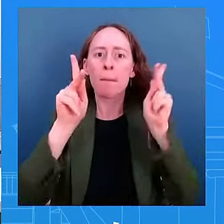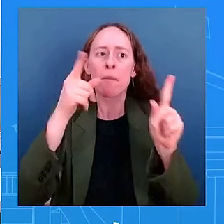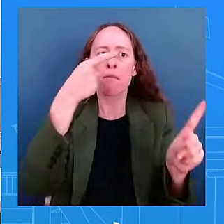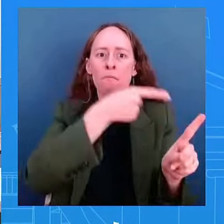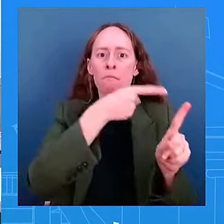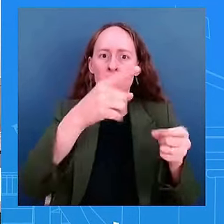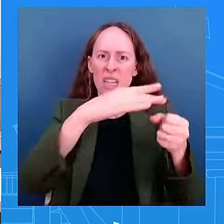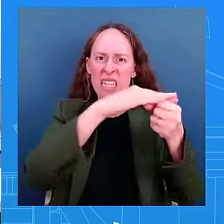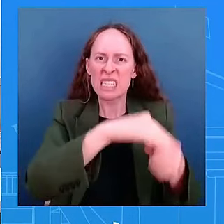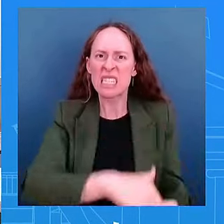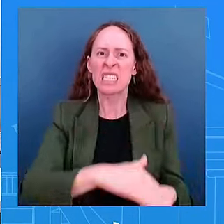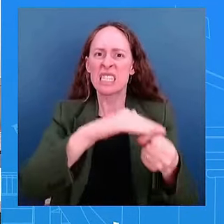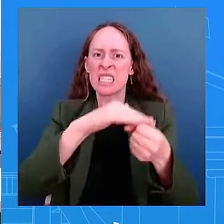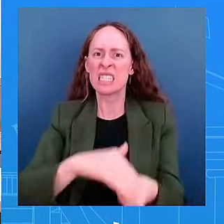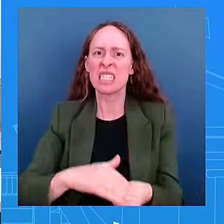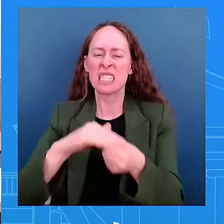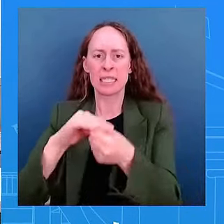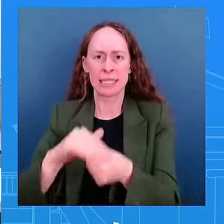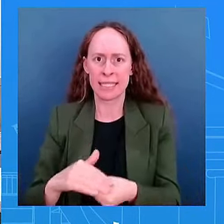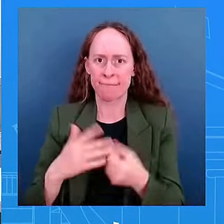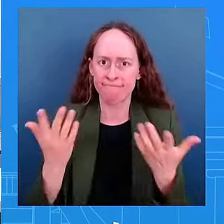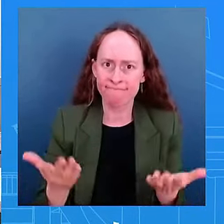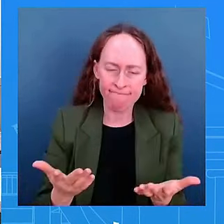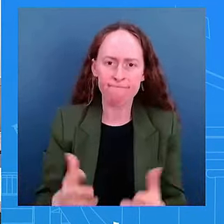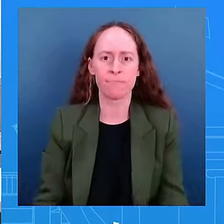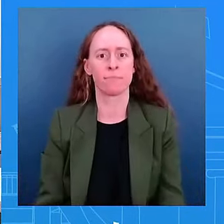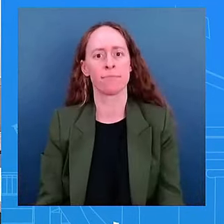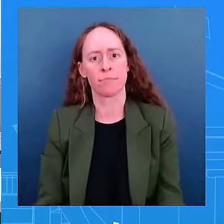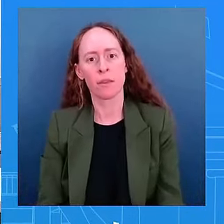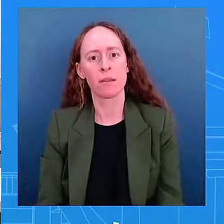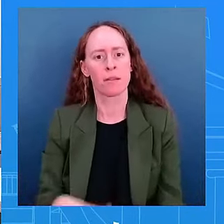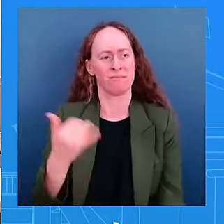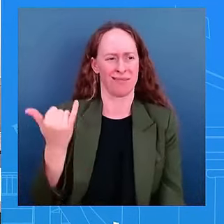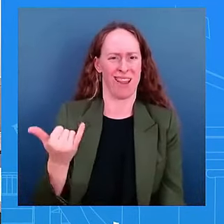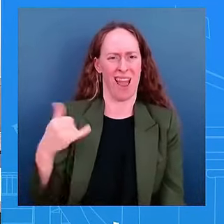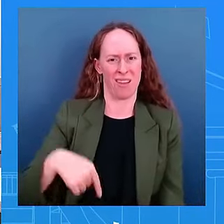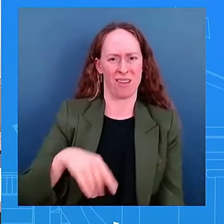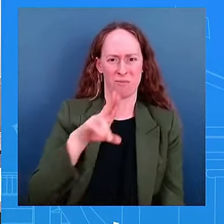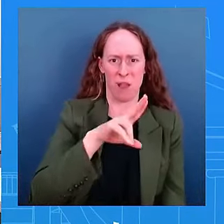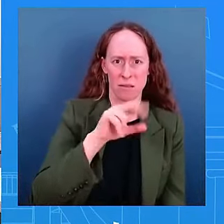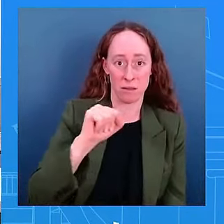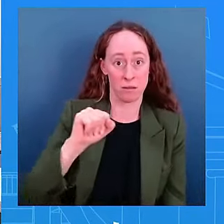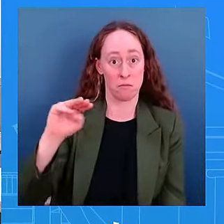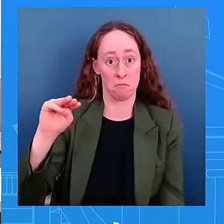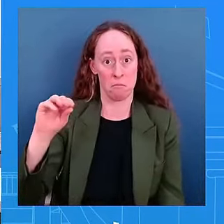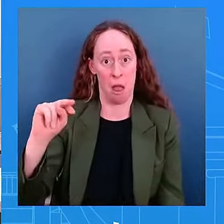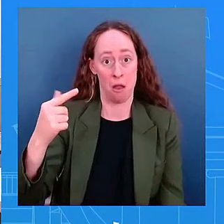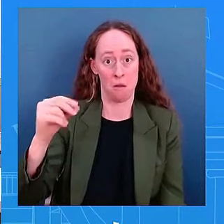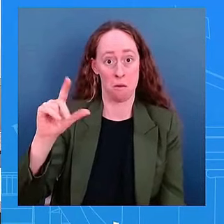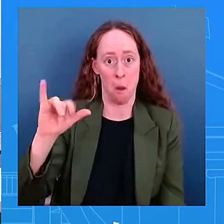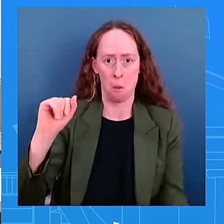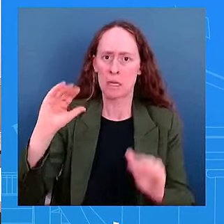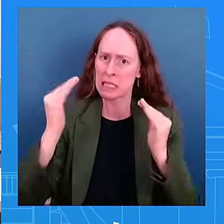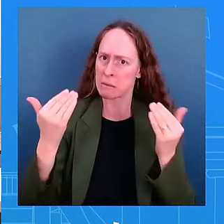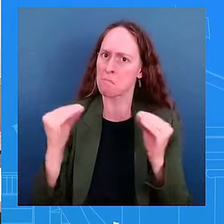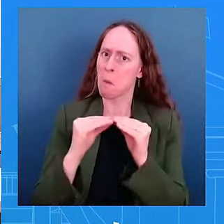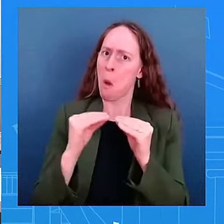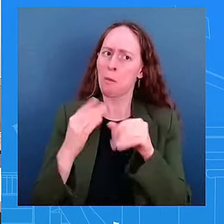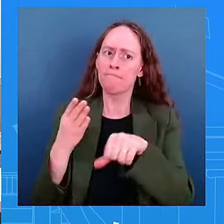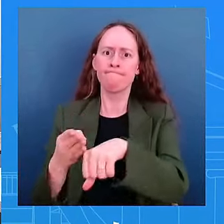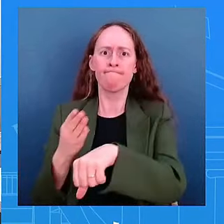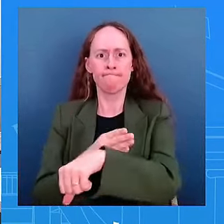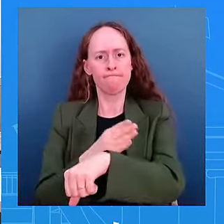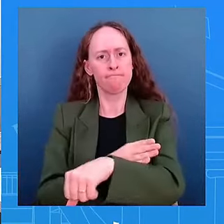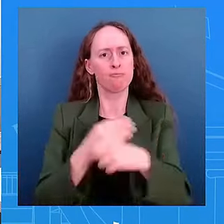with the increase of u.s mongolia relations in the upcoming future is press freedom is the issue of press freedom going to be mentioned